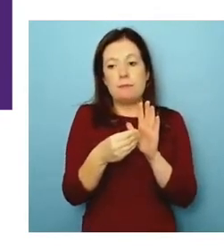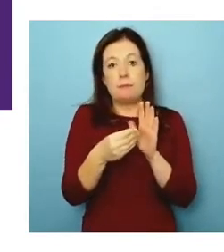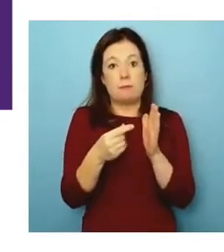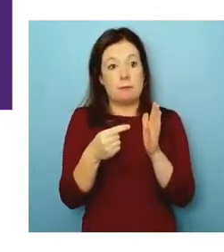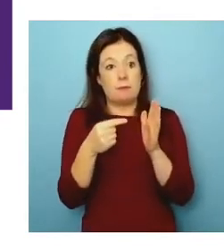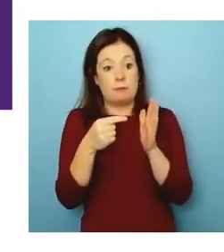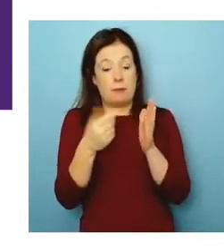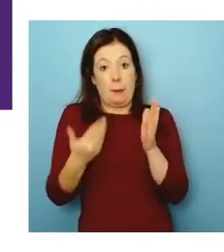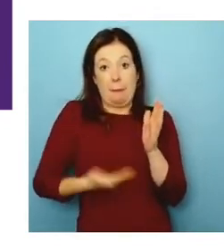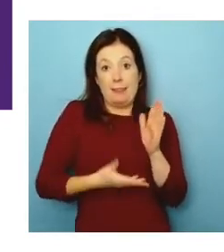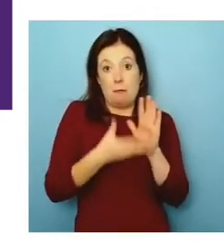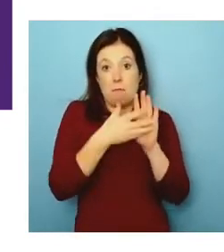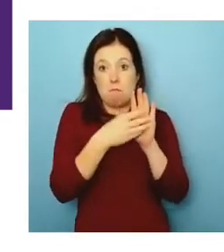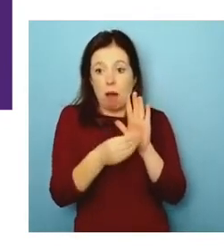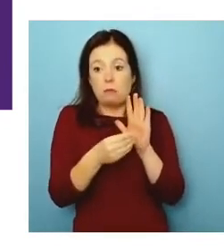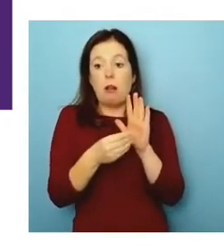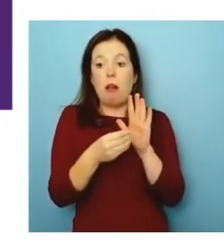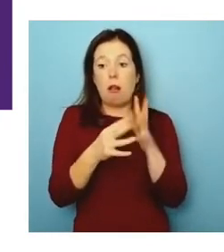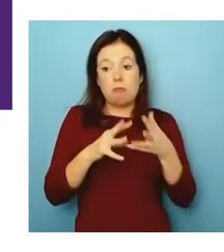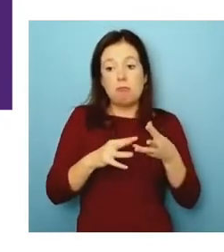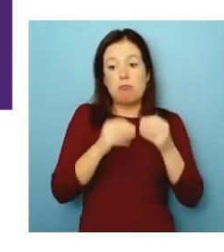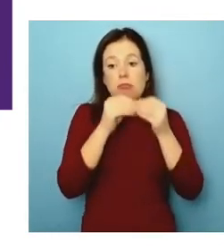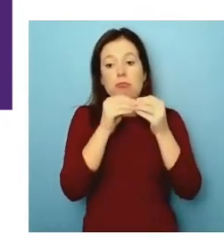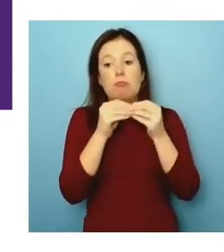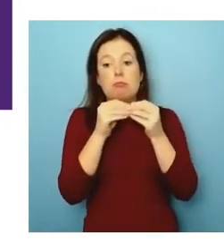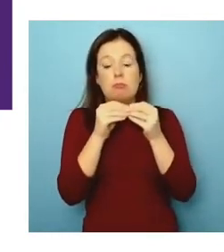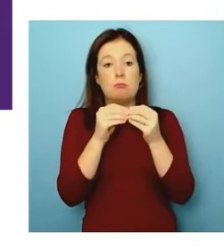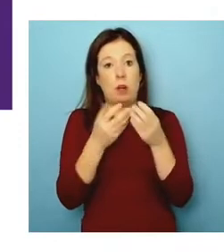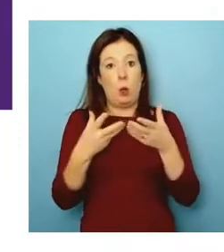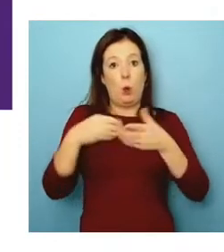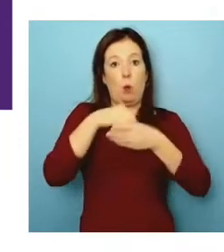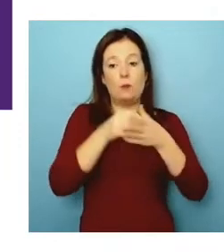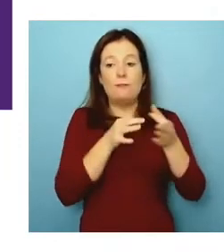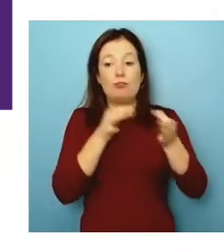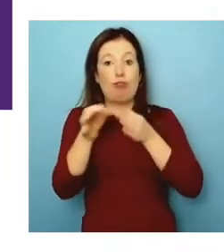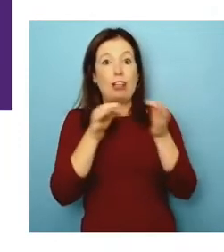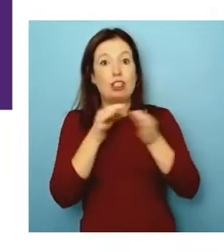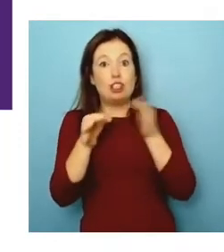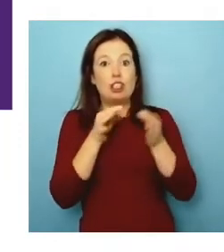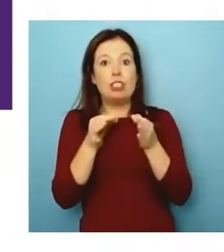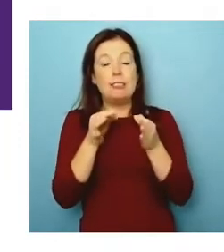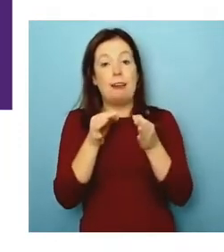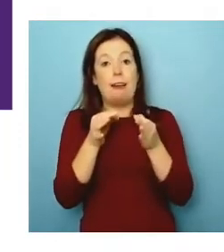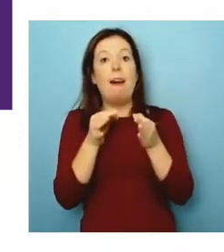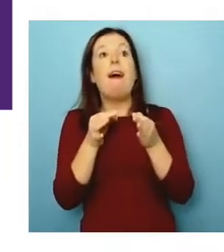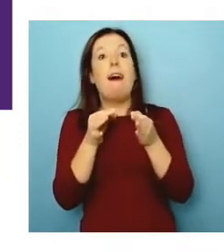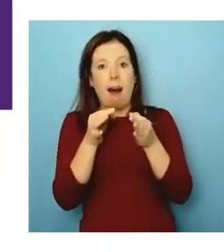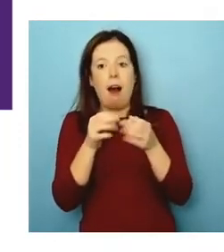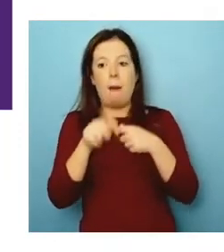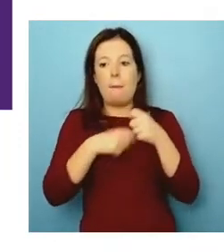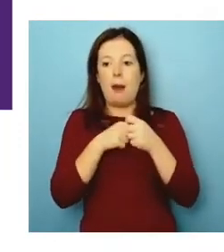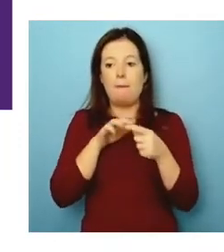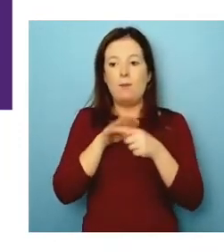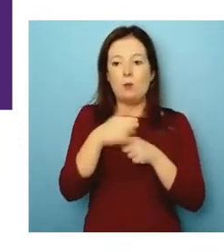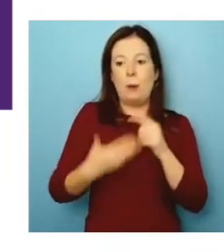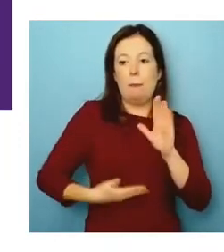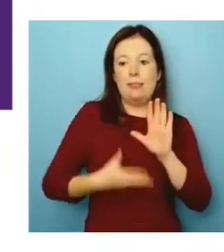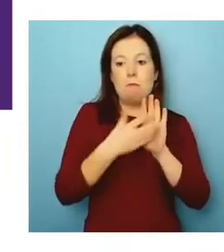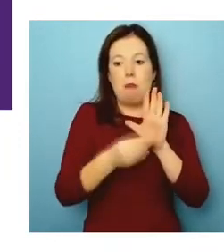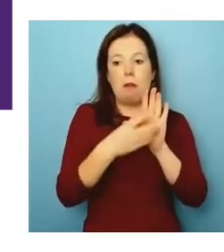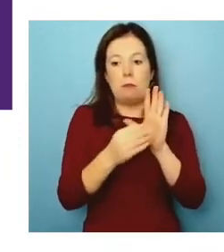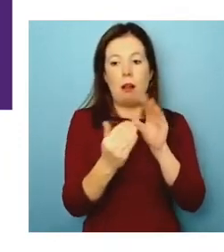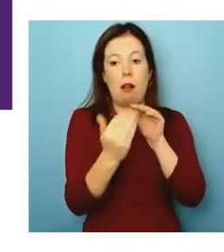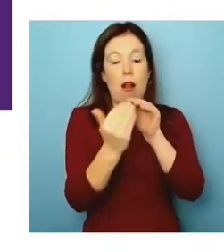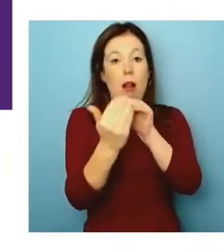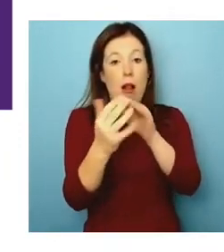canvas and look at an inclusive design perspective. You can actually put inclusive strategy in there and you would actually get a better result when you're modeling future business models. And at the same time,